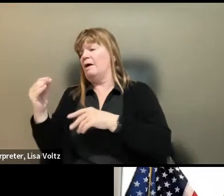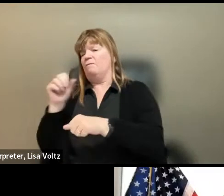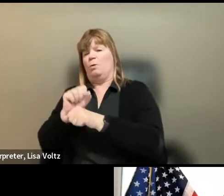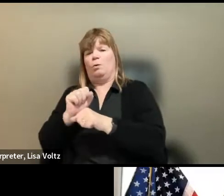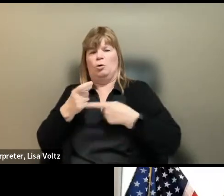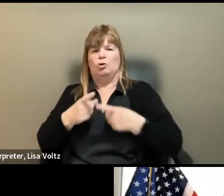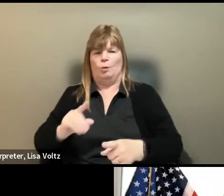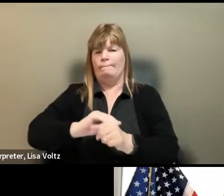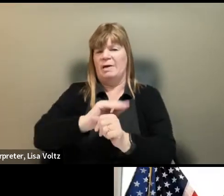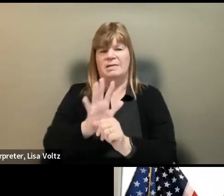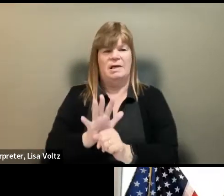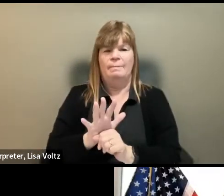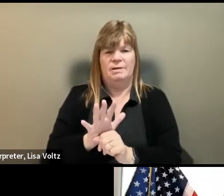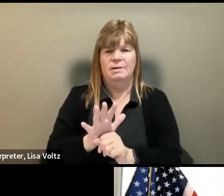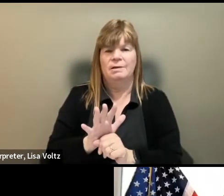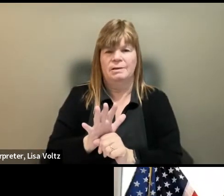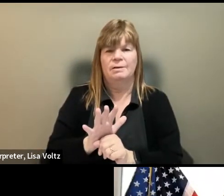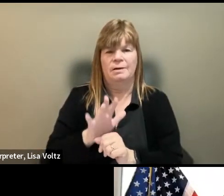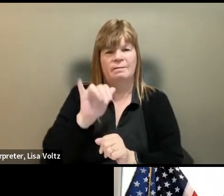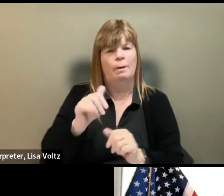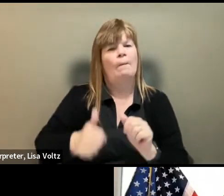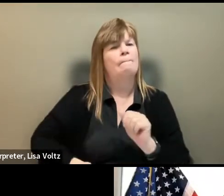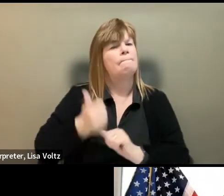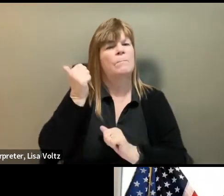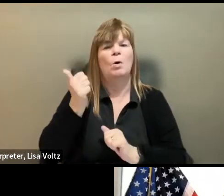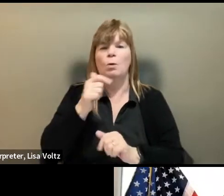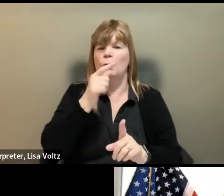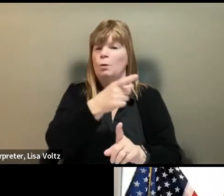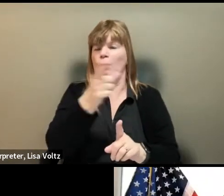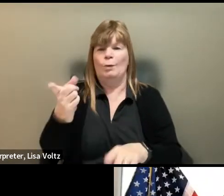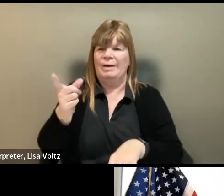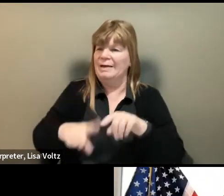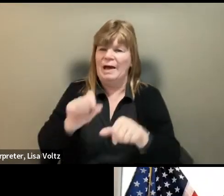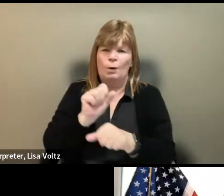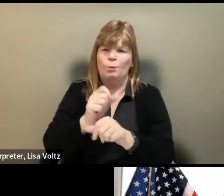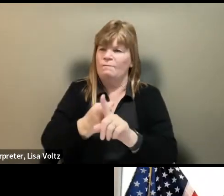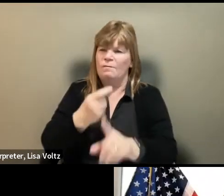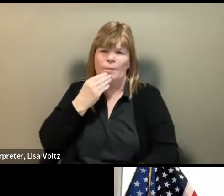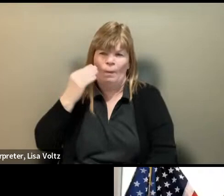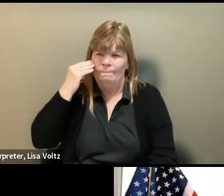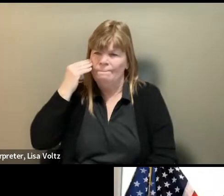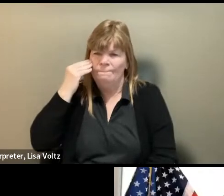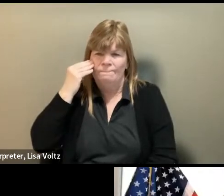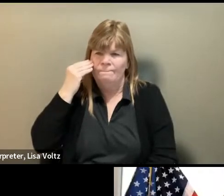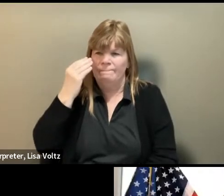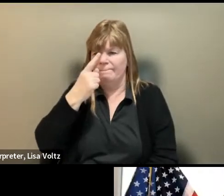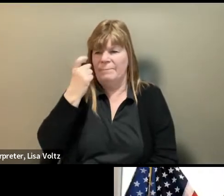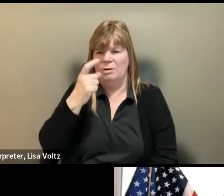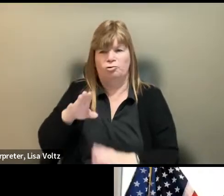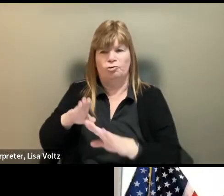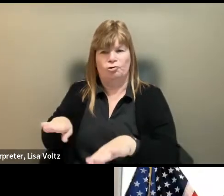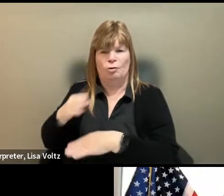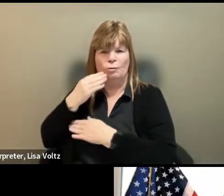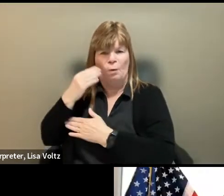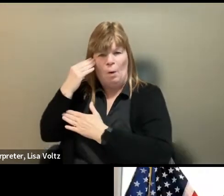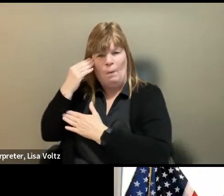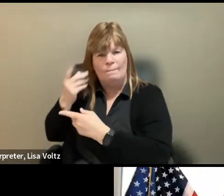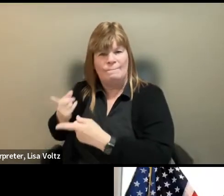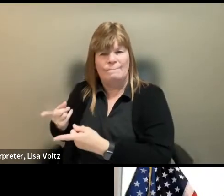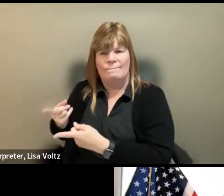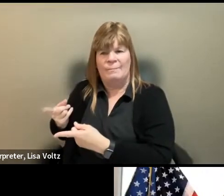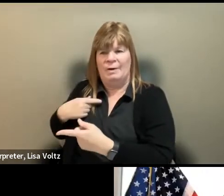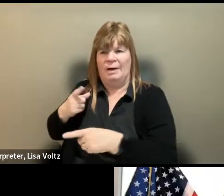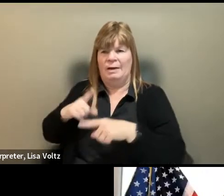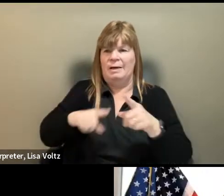the pandemic, and that's especially those who were not able to work from home. Because if their children were home and they were unable